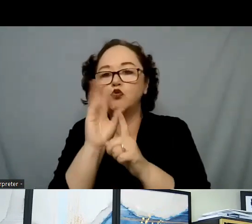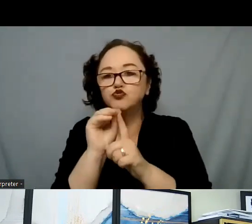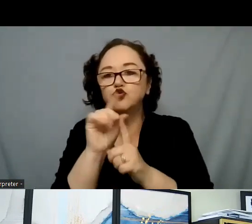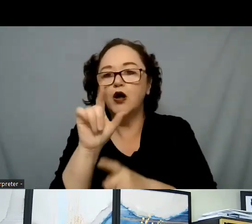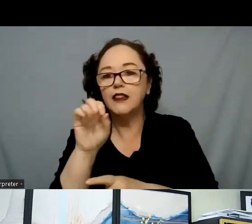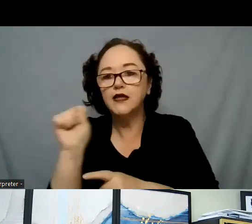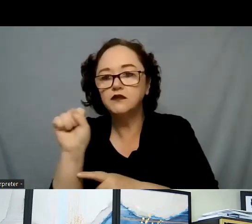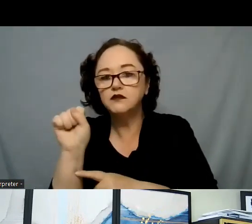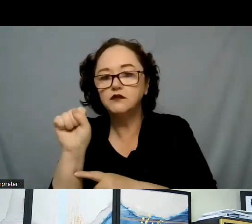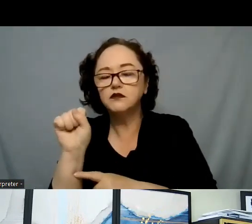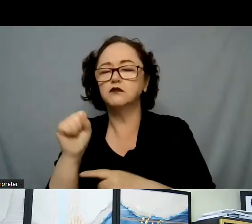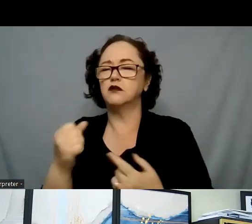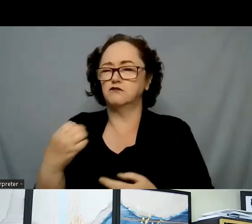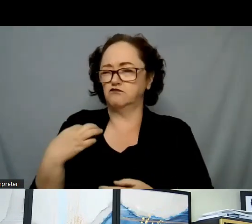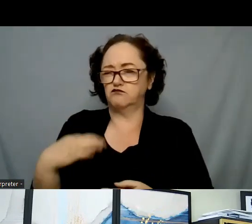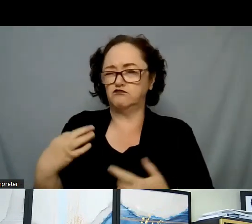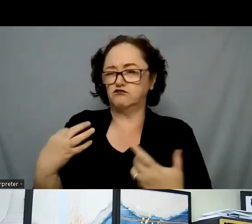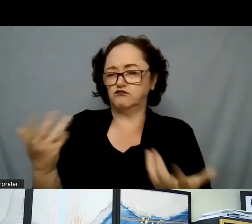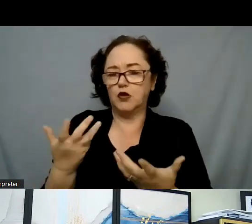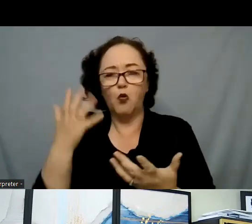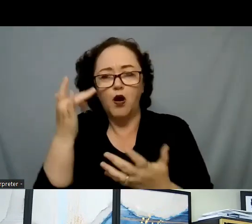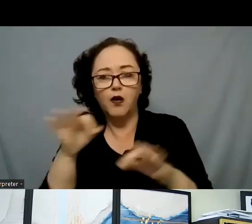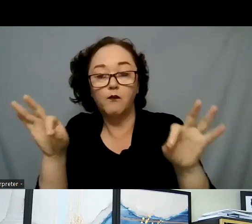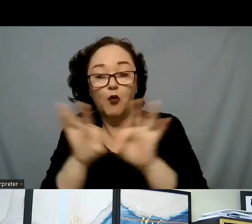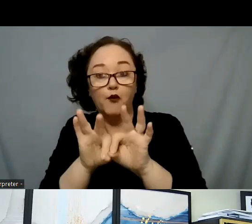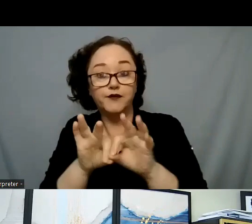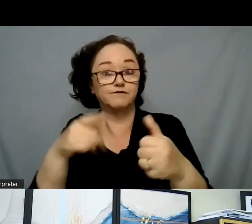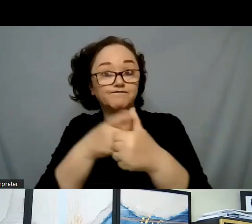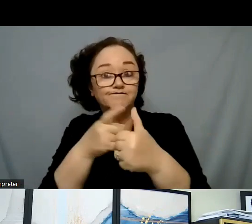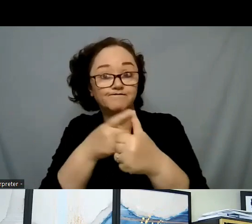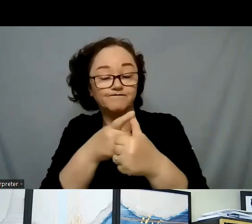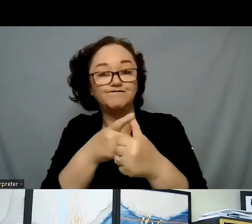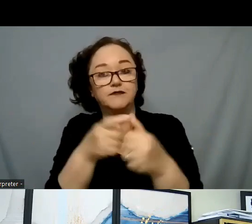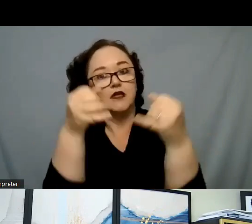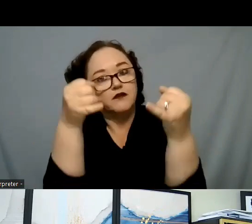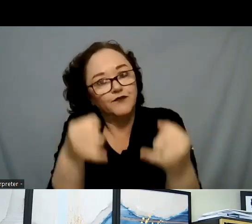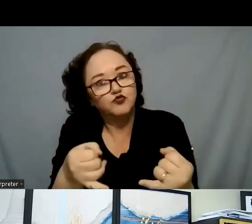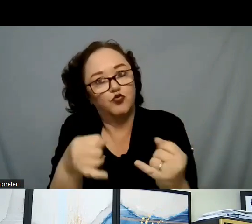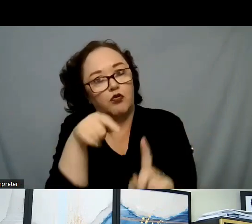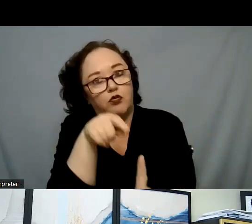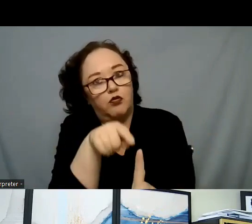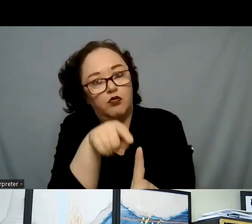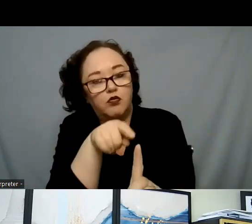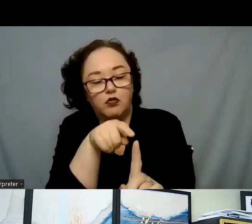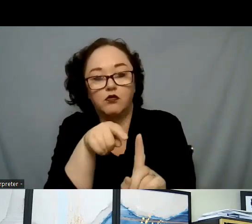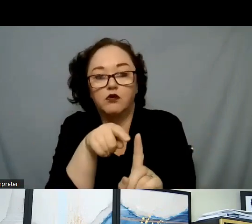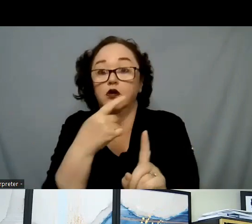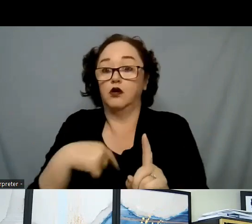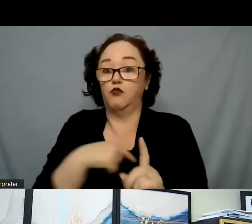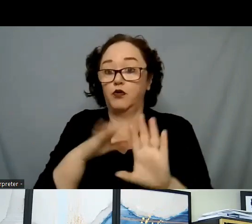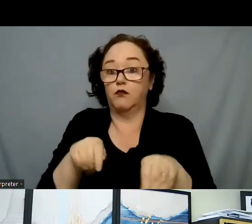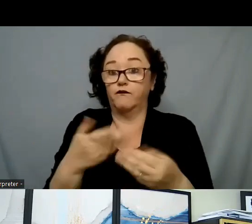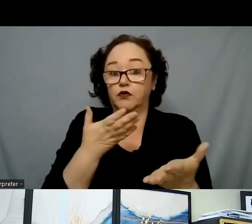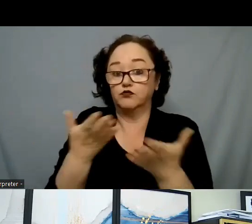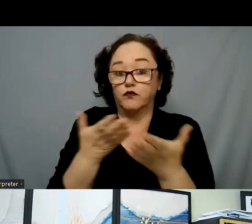is that important? Number one, individuals are affirmed. When we as service providers, whether it's